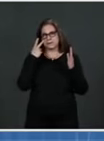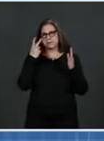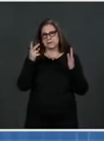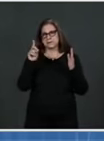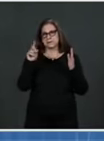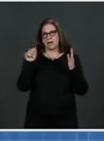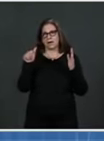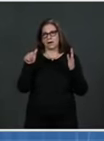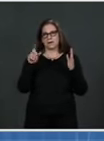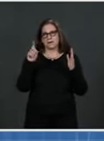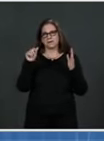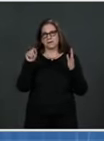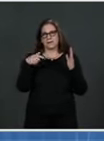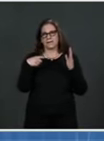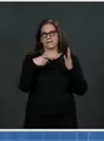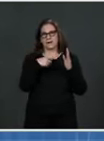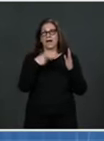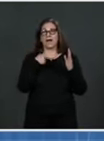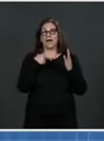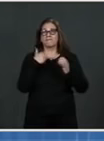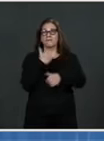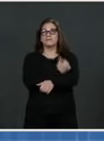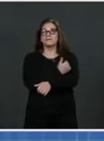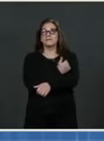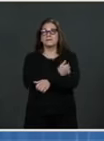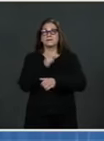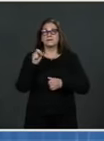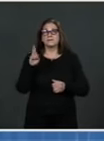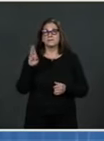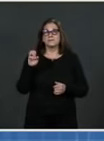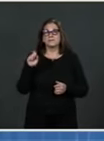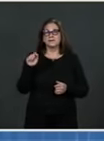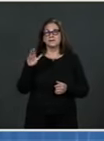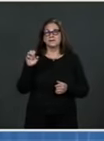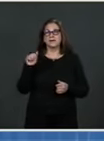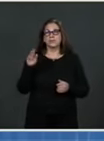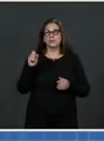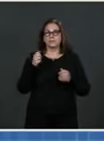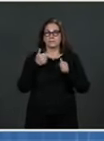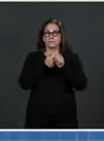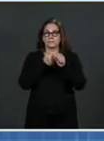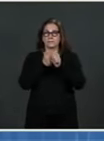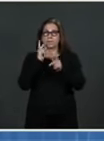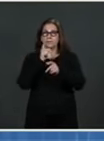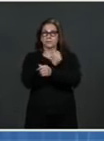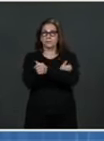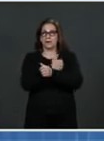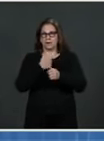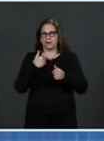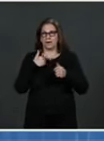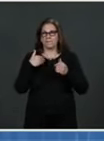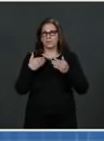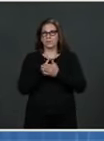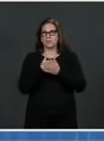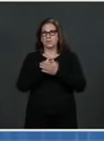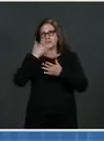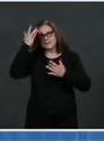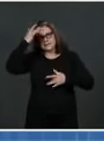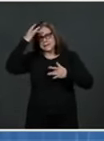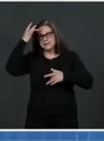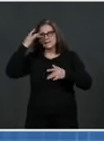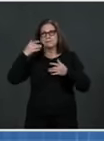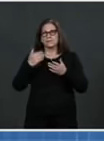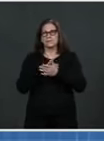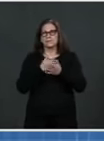disorders have increased risk of severe disease. Um, there's a medical review, um, a scientific review with that as well. Um, and an